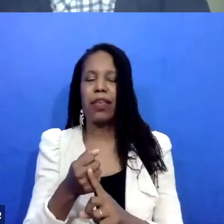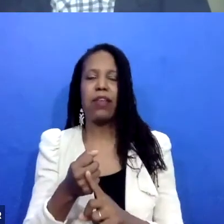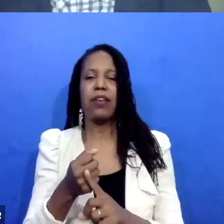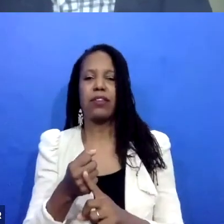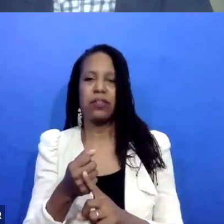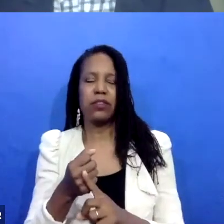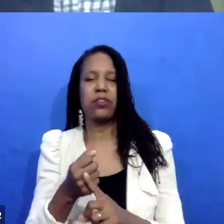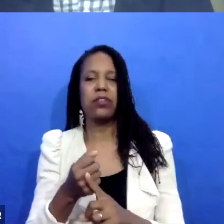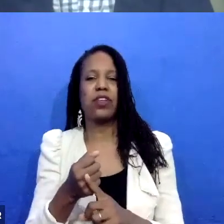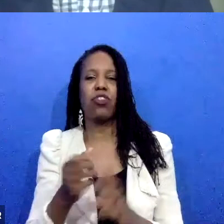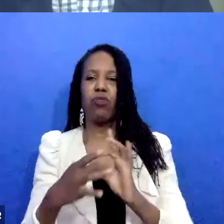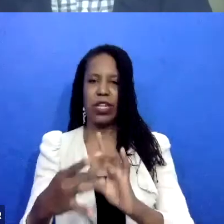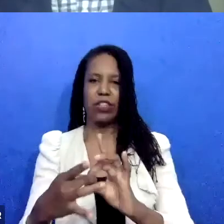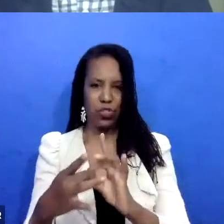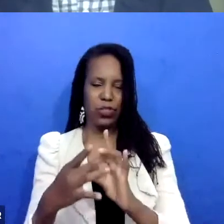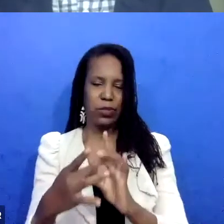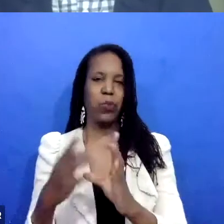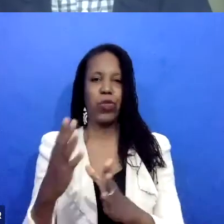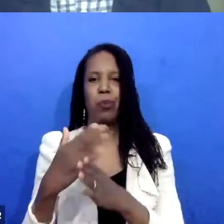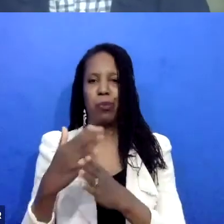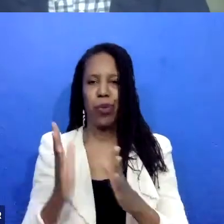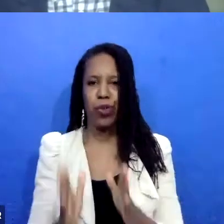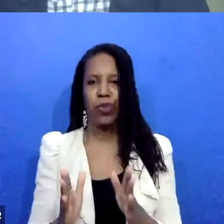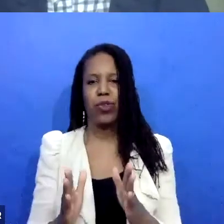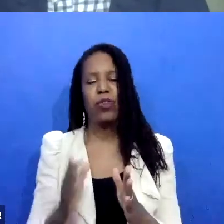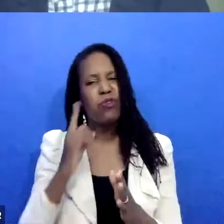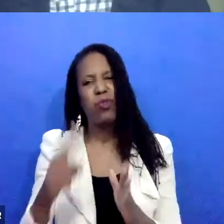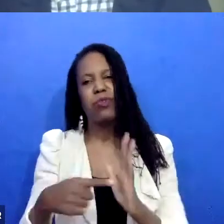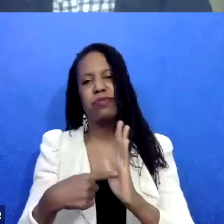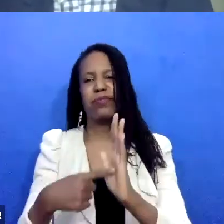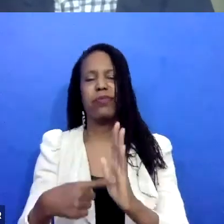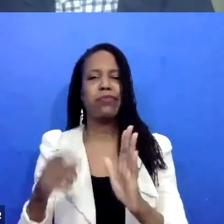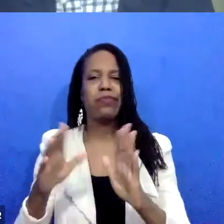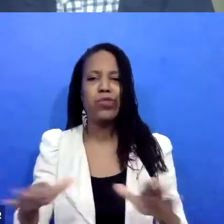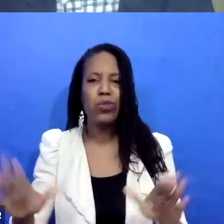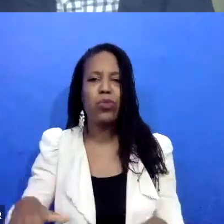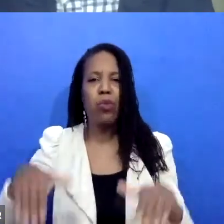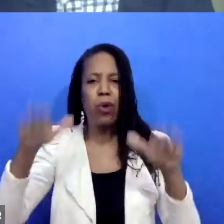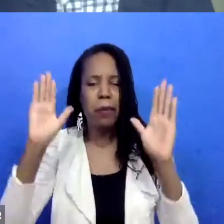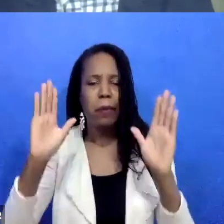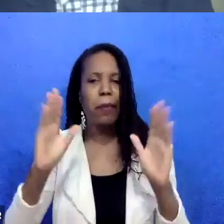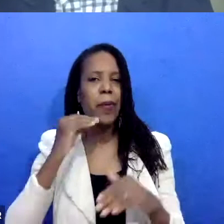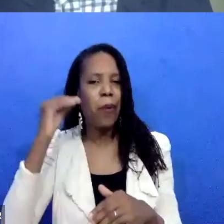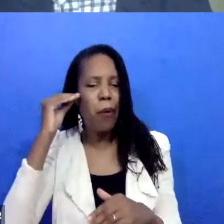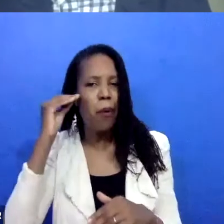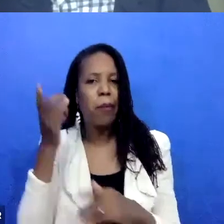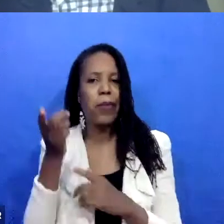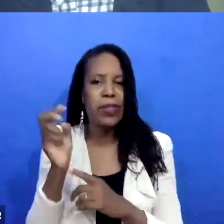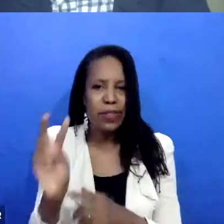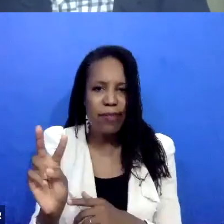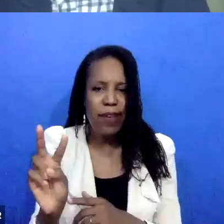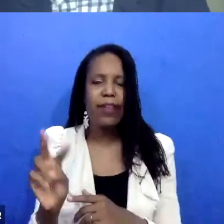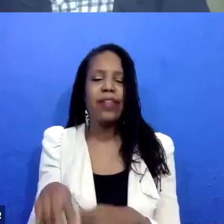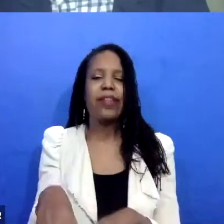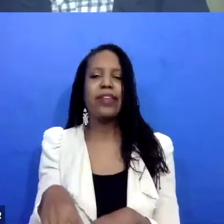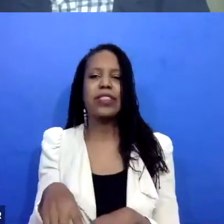when you were a child growing up with DV. So that was a very powerful part of the process and learning how